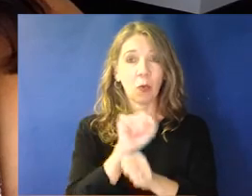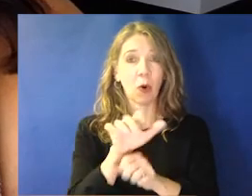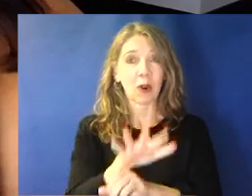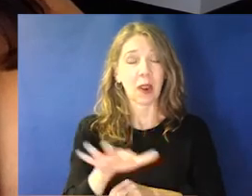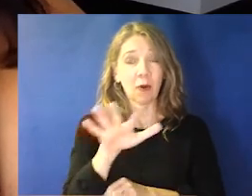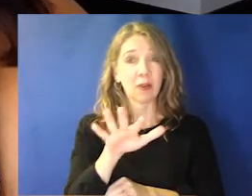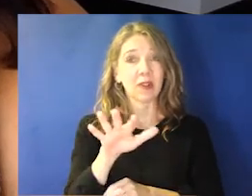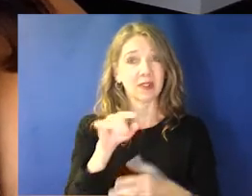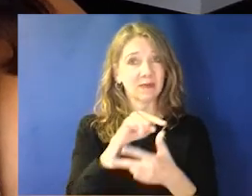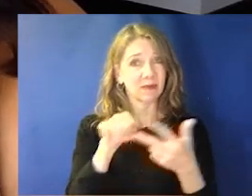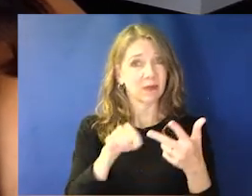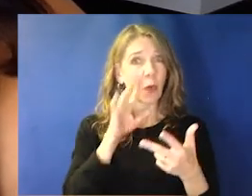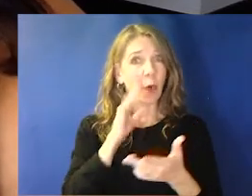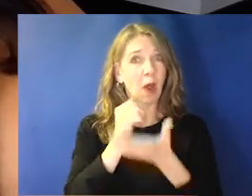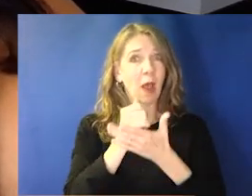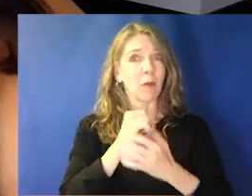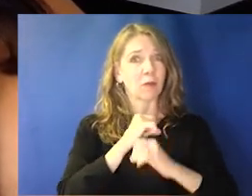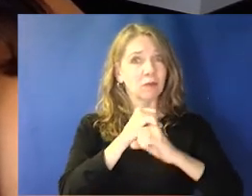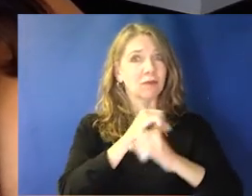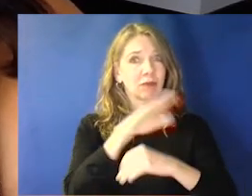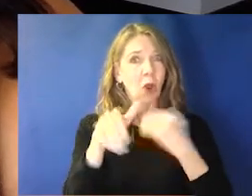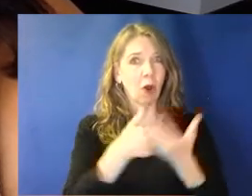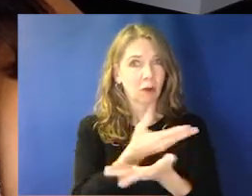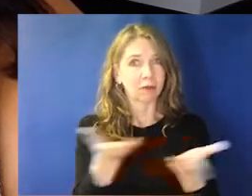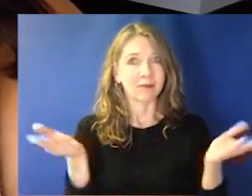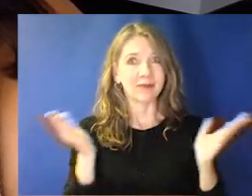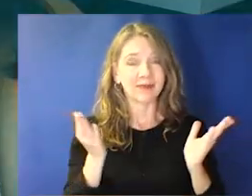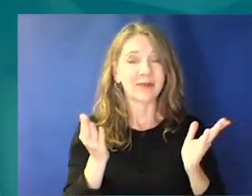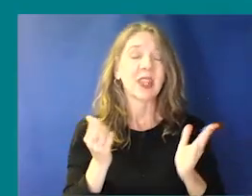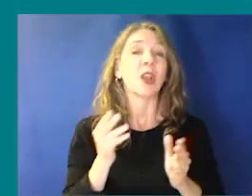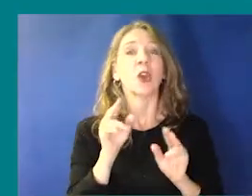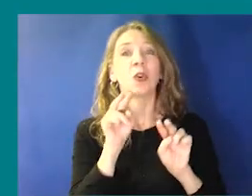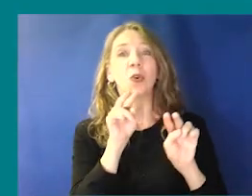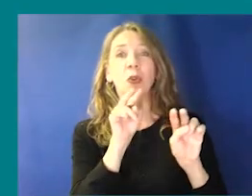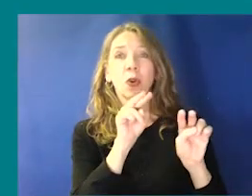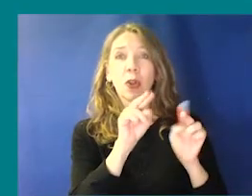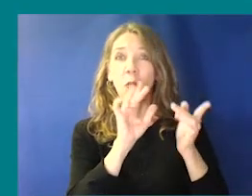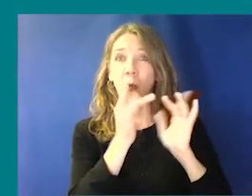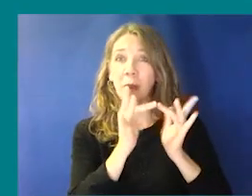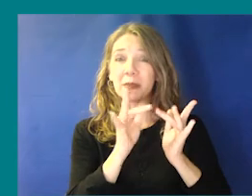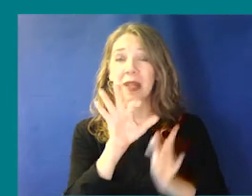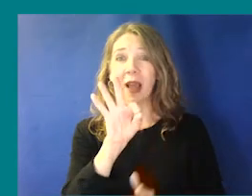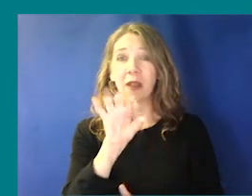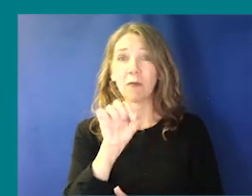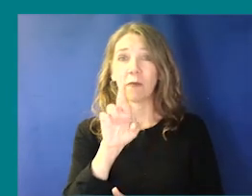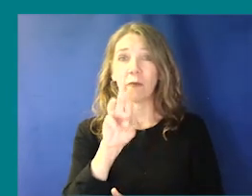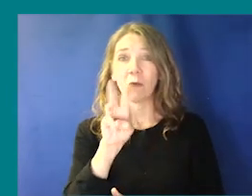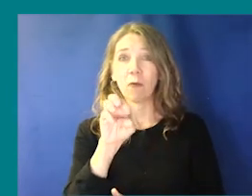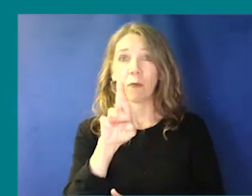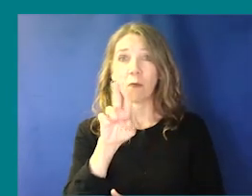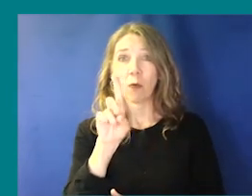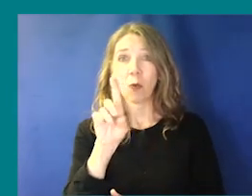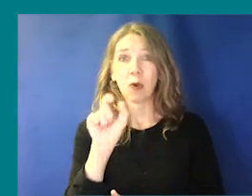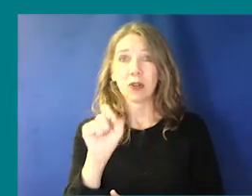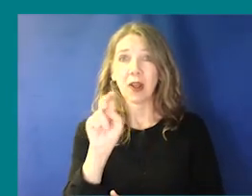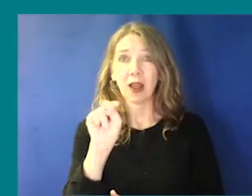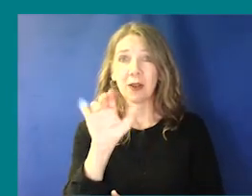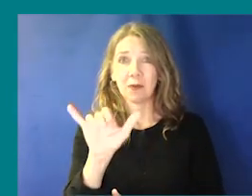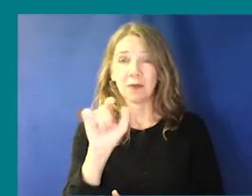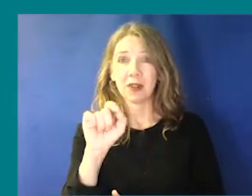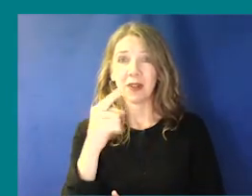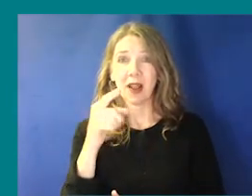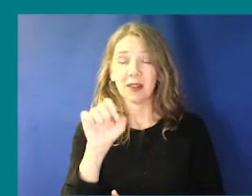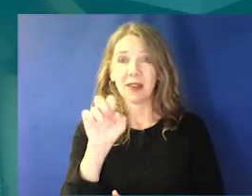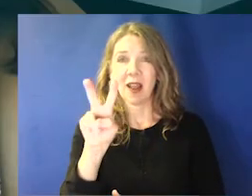safe. Be sure to monitor the New York Forward website at forward.ny.gov for the full